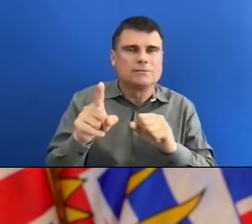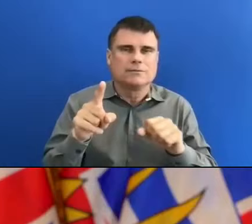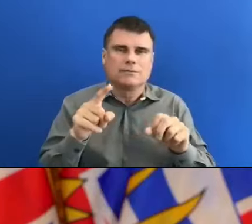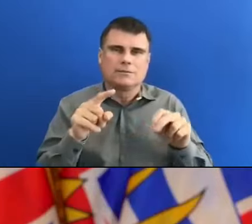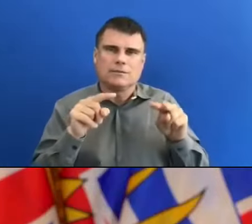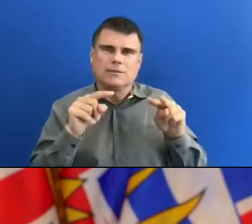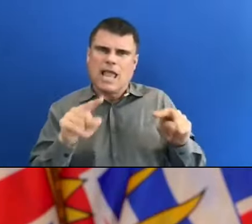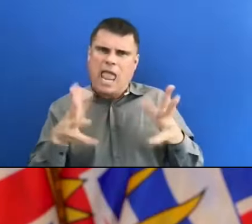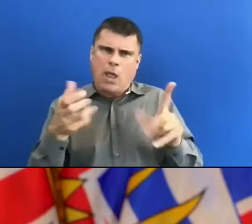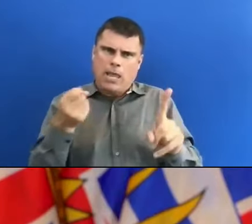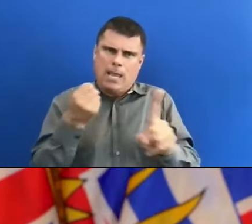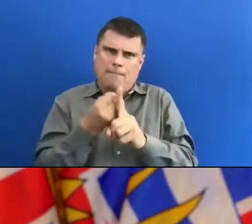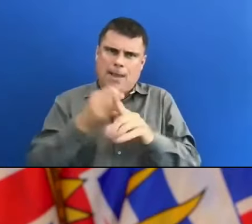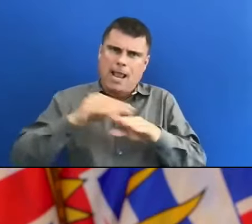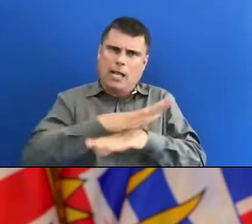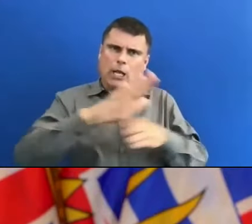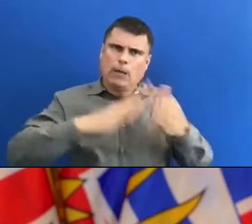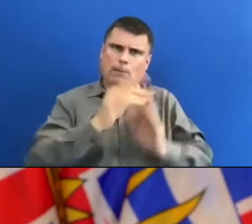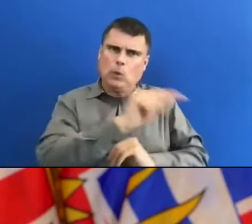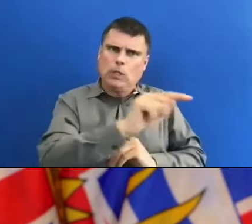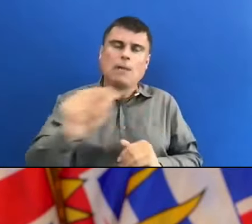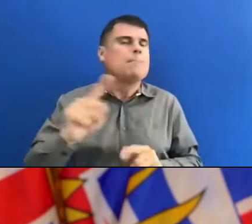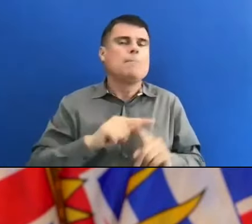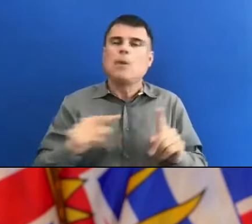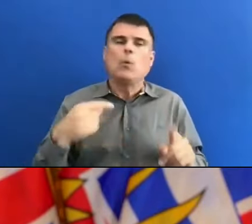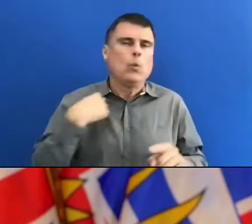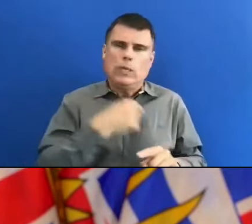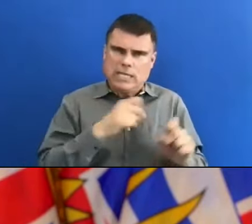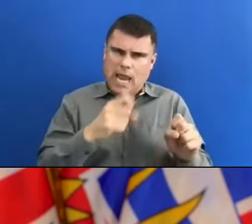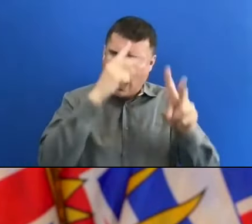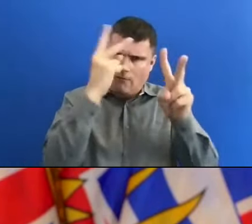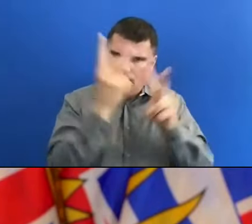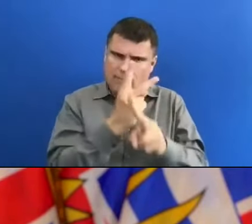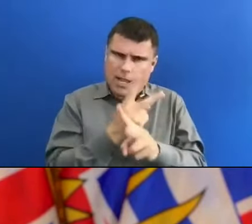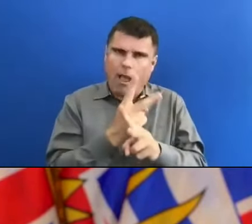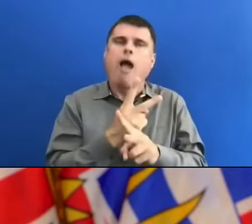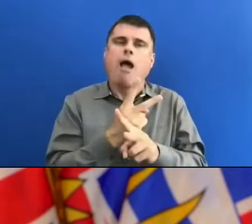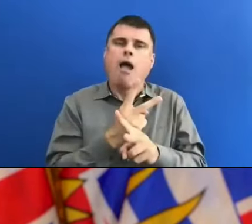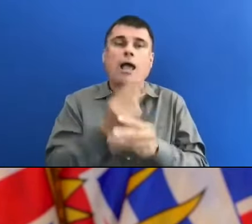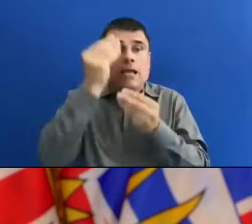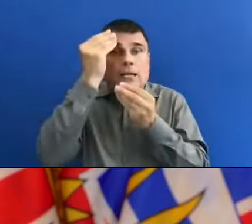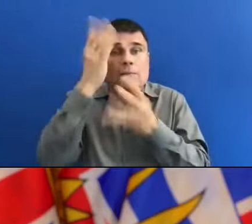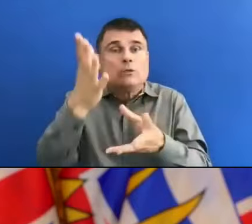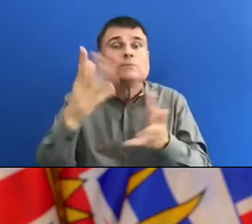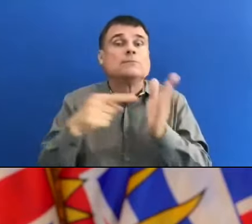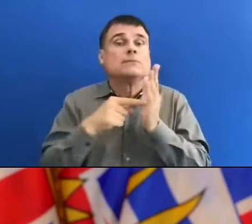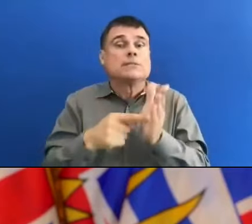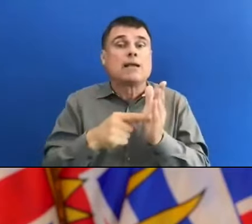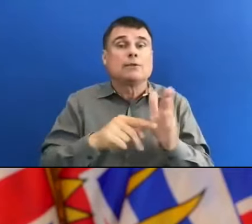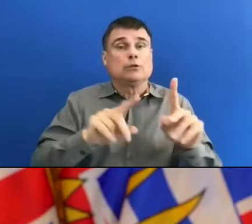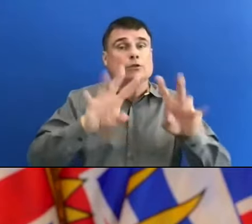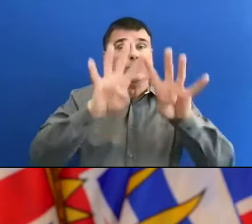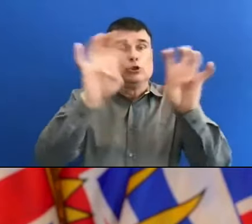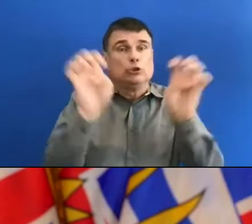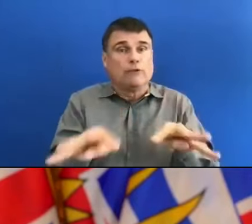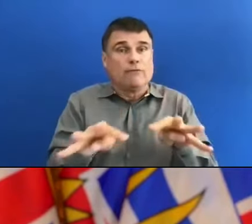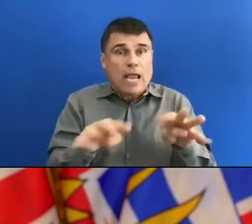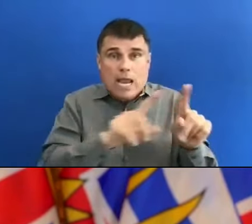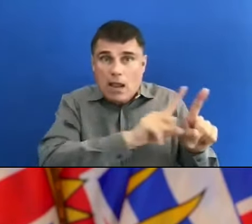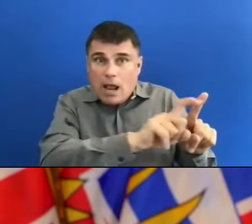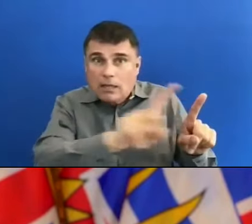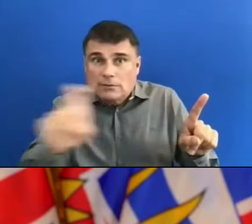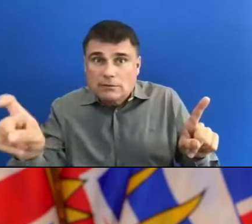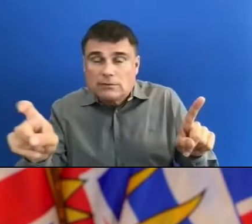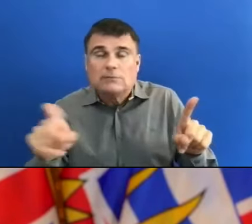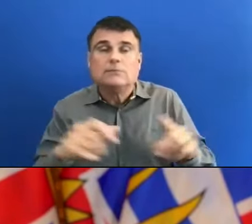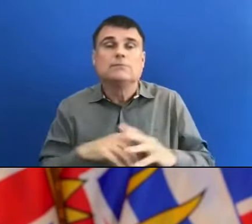other ways of finding that information, including things like the surveys that we have done. So, absolutely, we want to be able to more